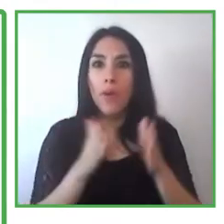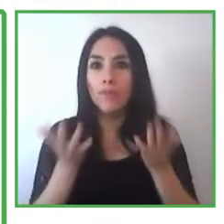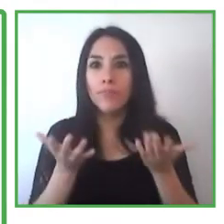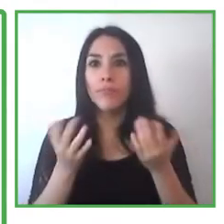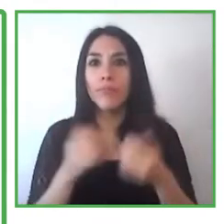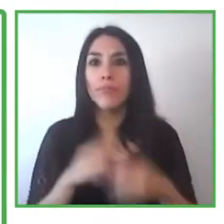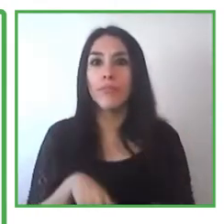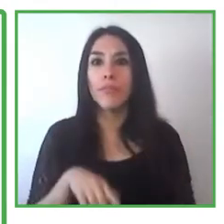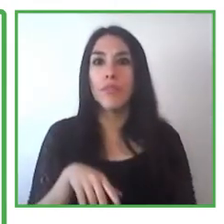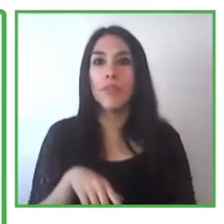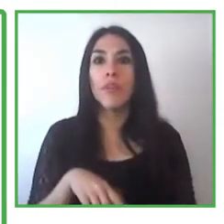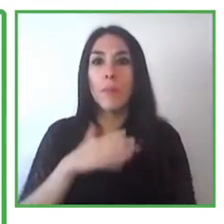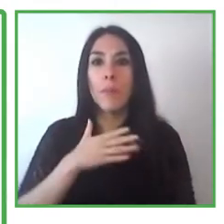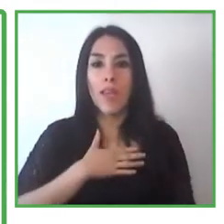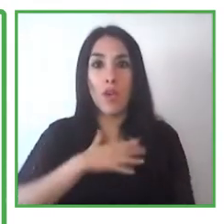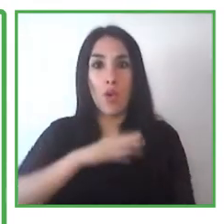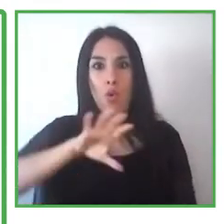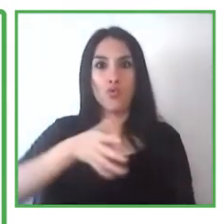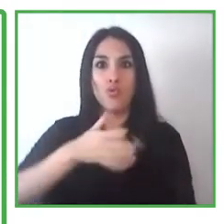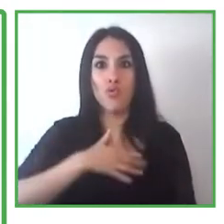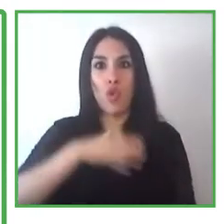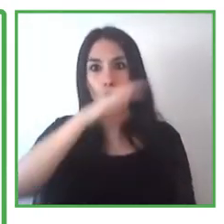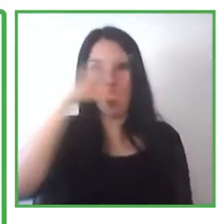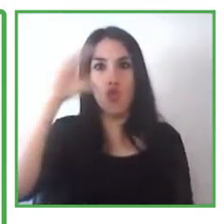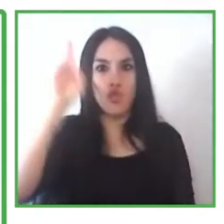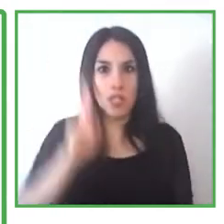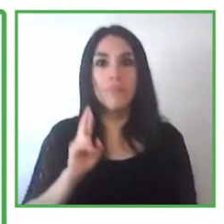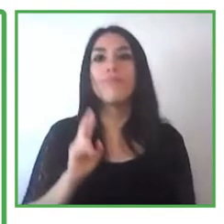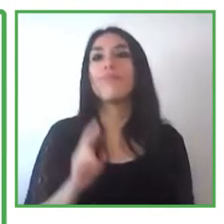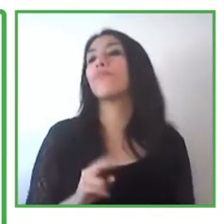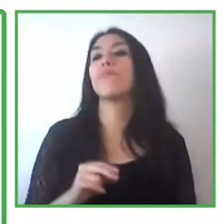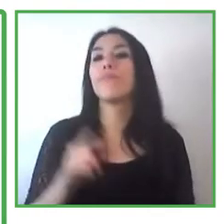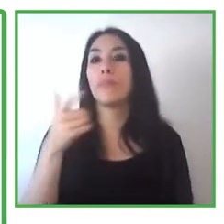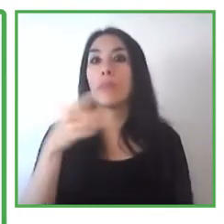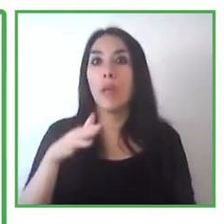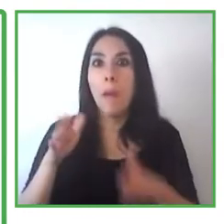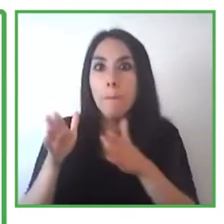the national plan of this social.